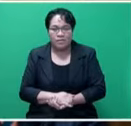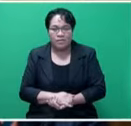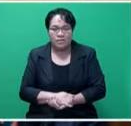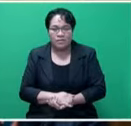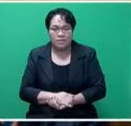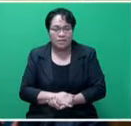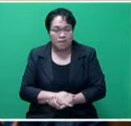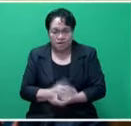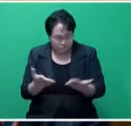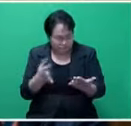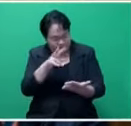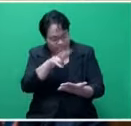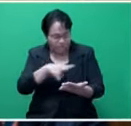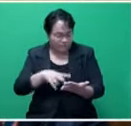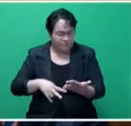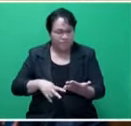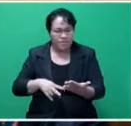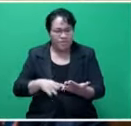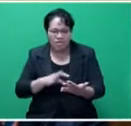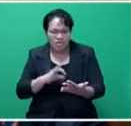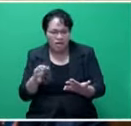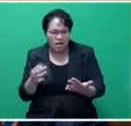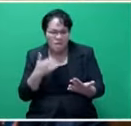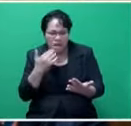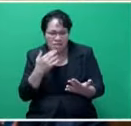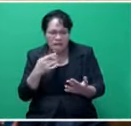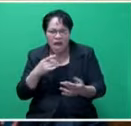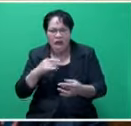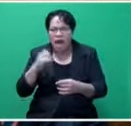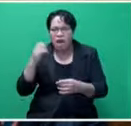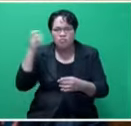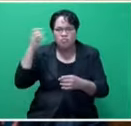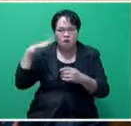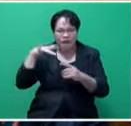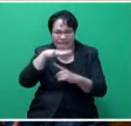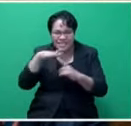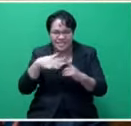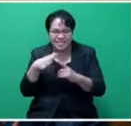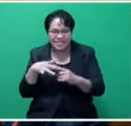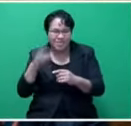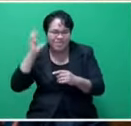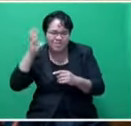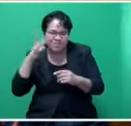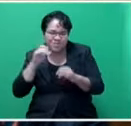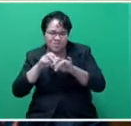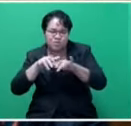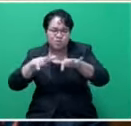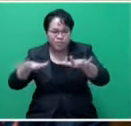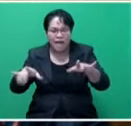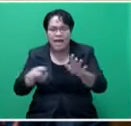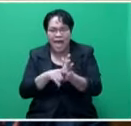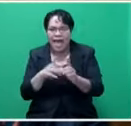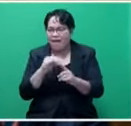There's not many, you know, there's not many broadcast engineers. I mean, apart from Richard Lucas,